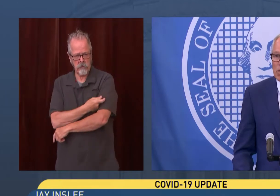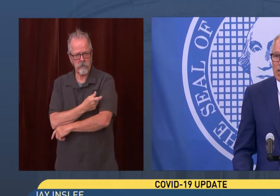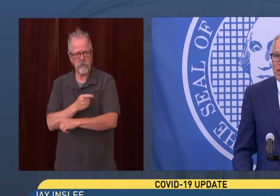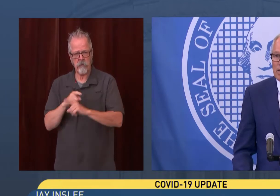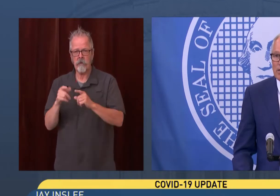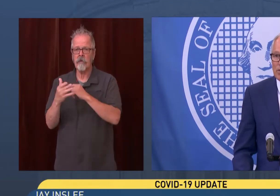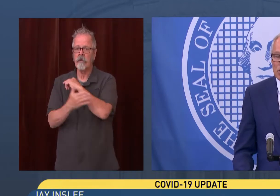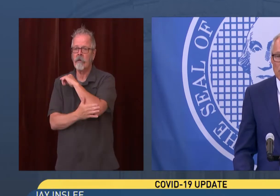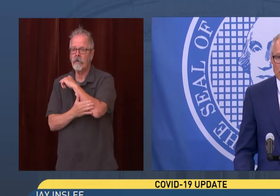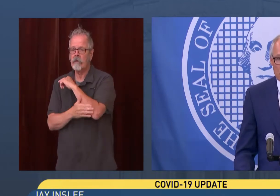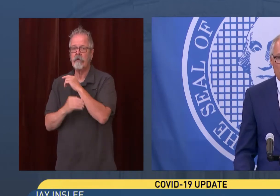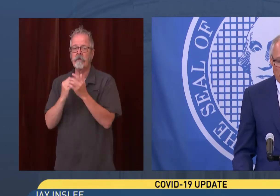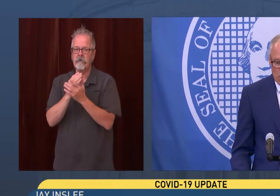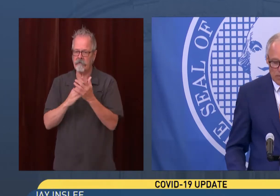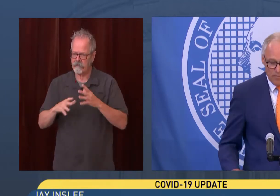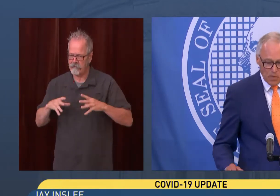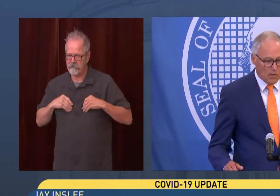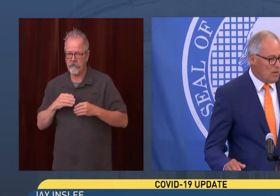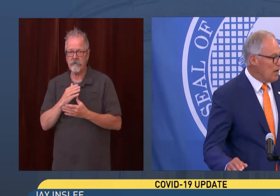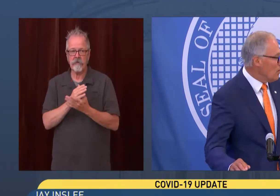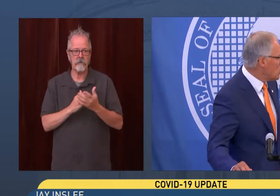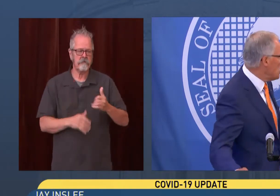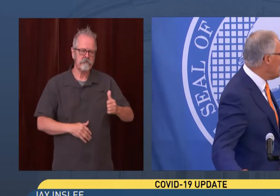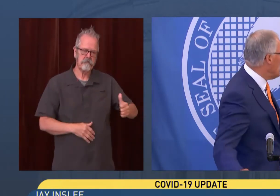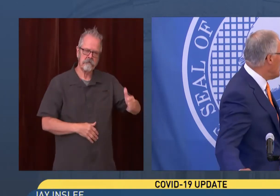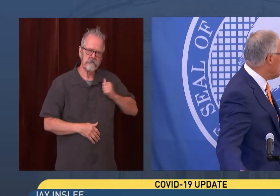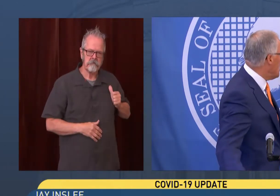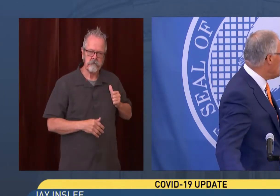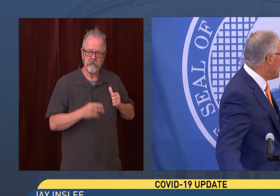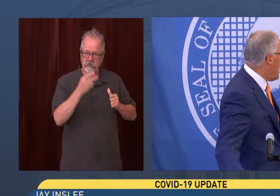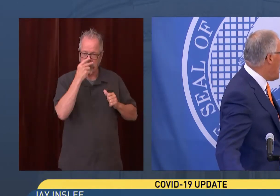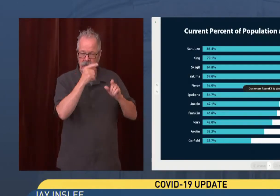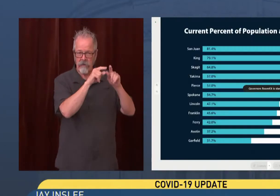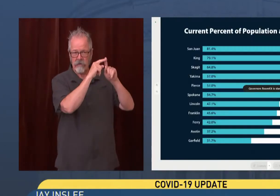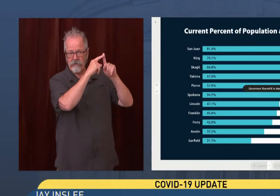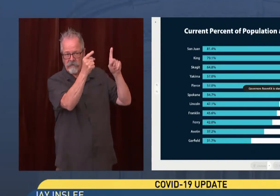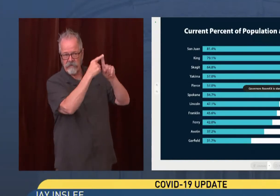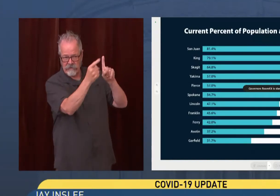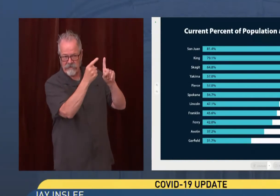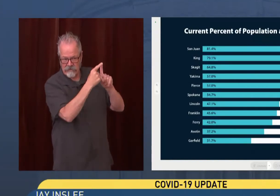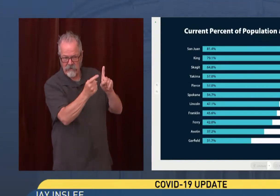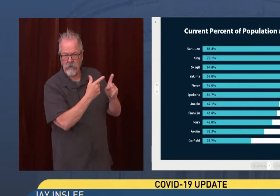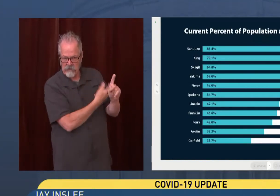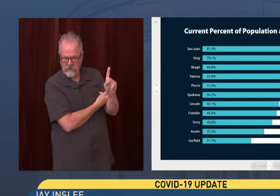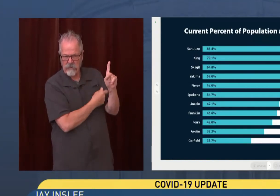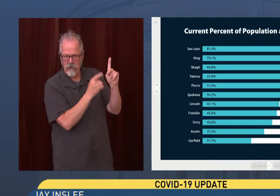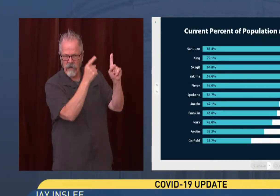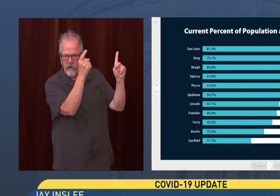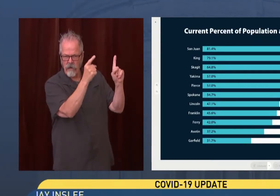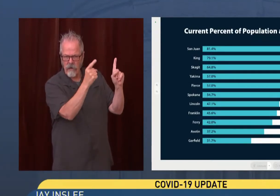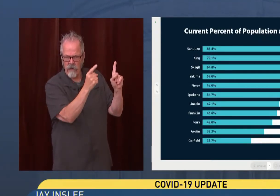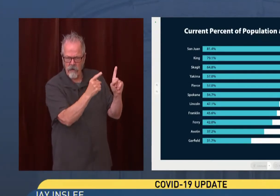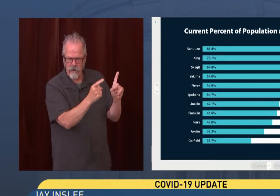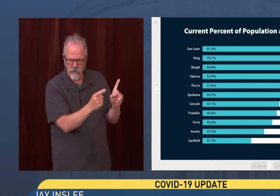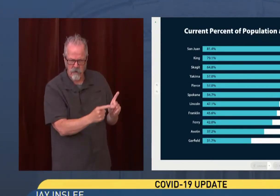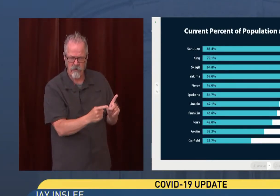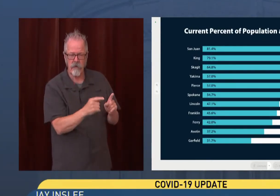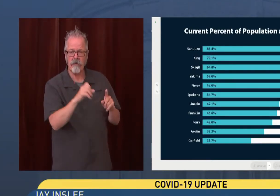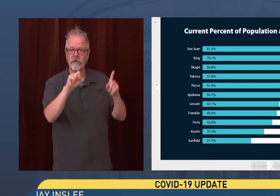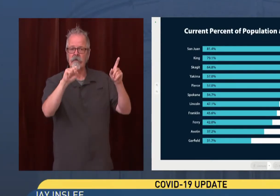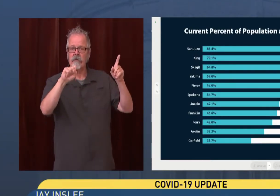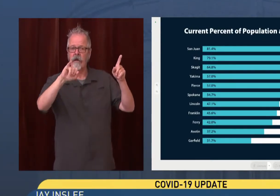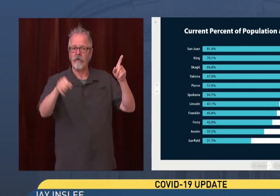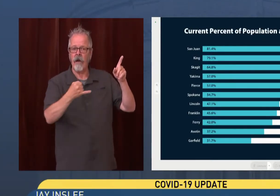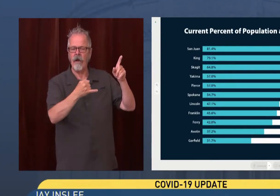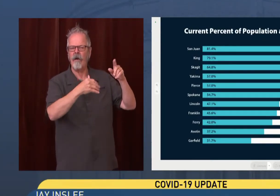numbers to show the difference. You'll see that it is a high of San Juan County for those over the age of 12 that are eligible